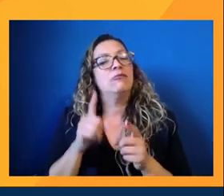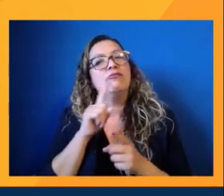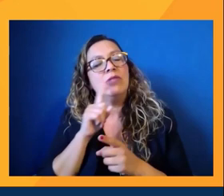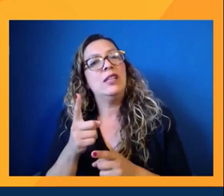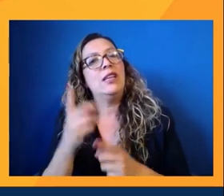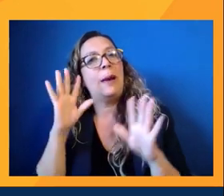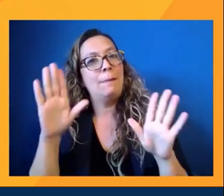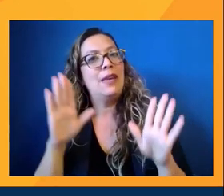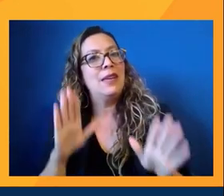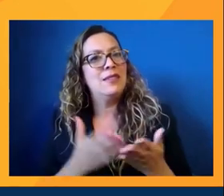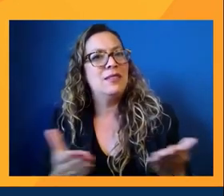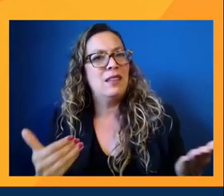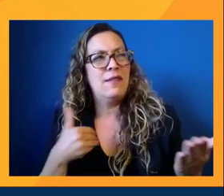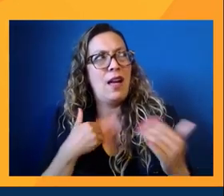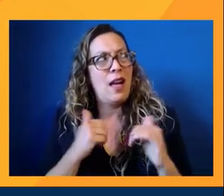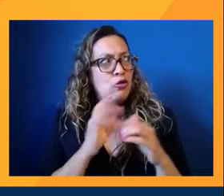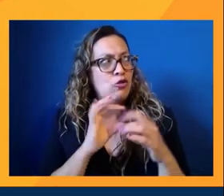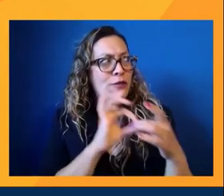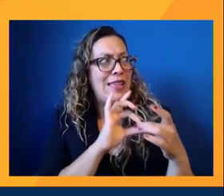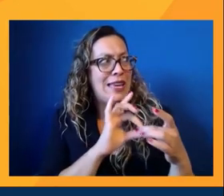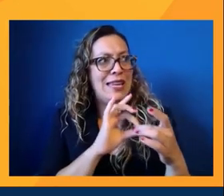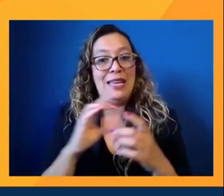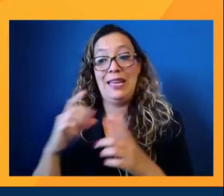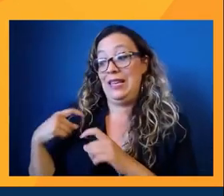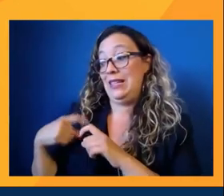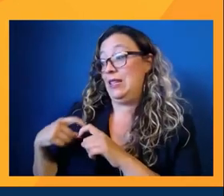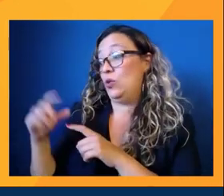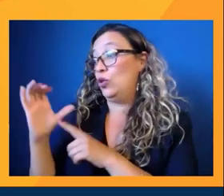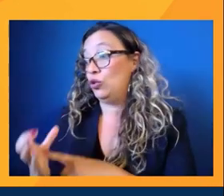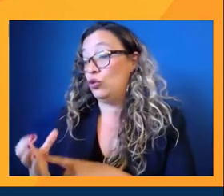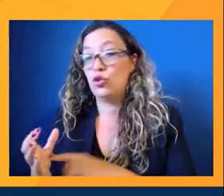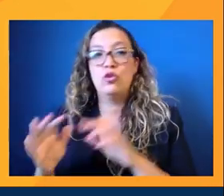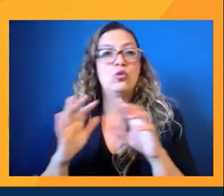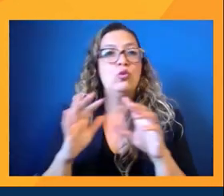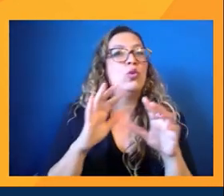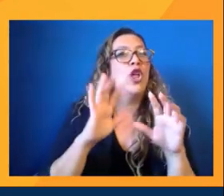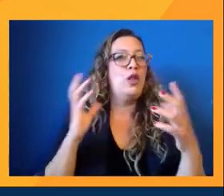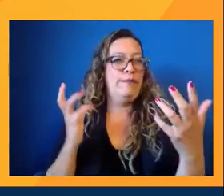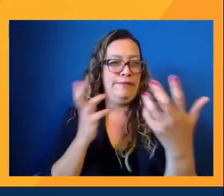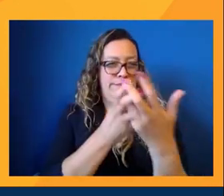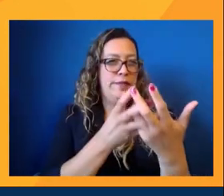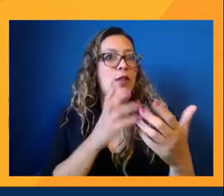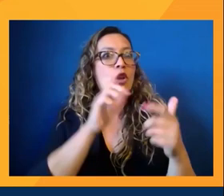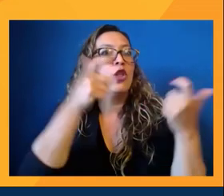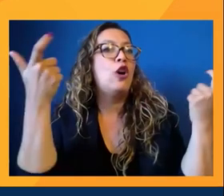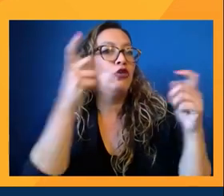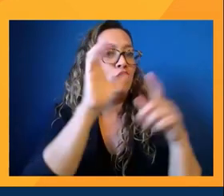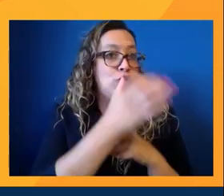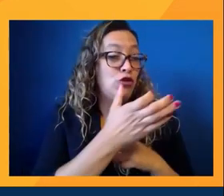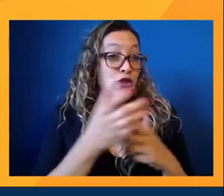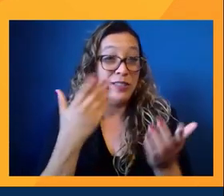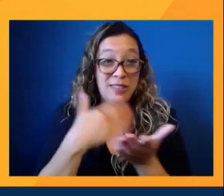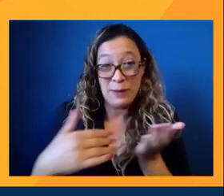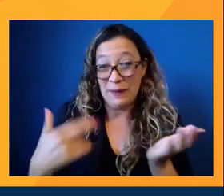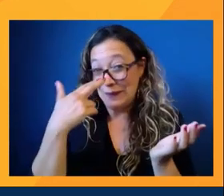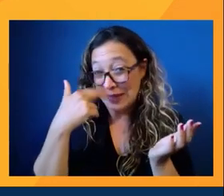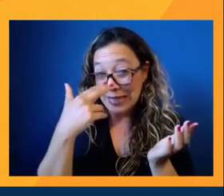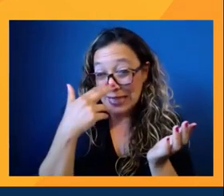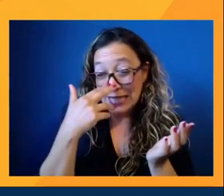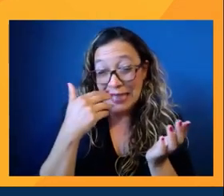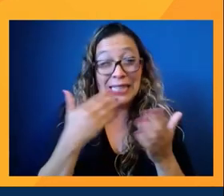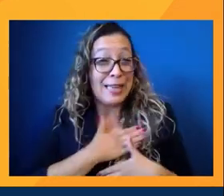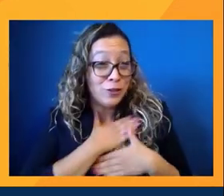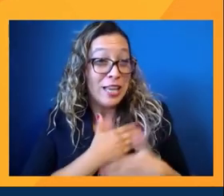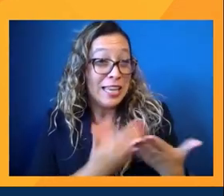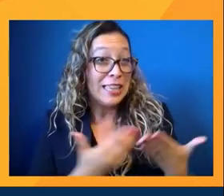you're relating Hispanic culture to larger culture overall. And it's some of the funniest things and some of the most entertaining things that I've seen.